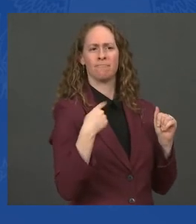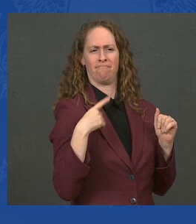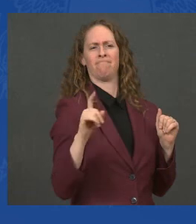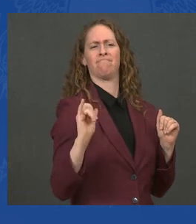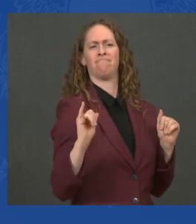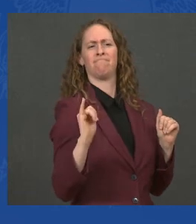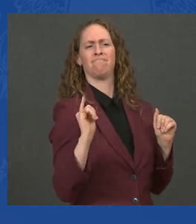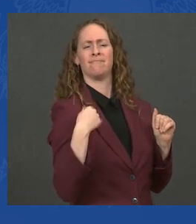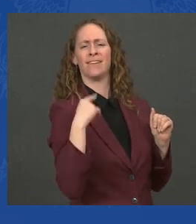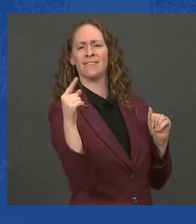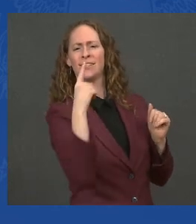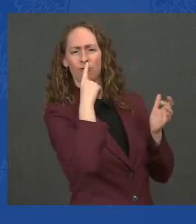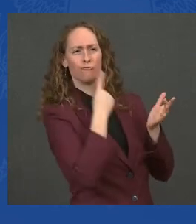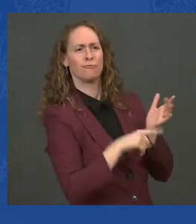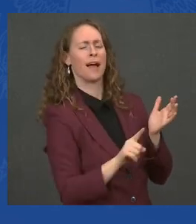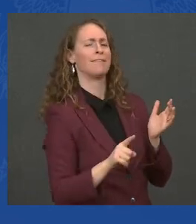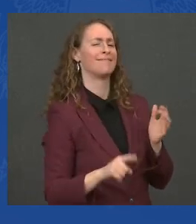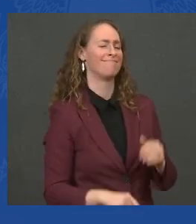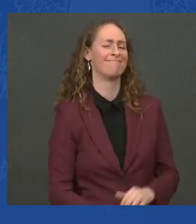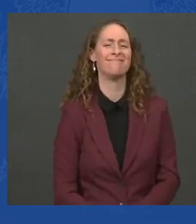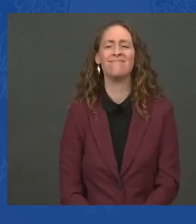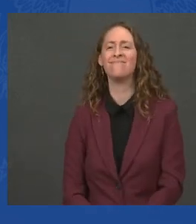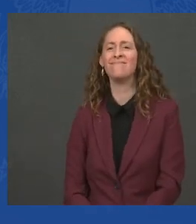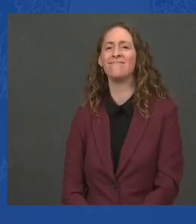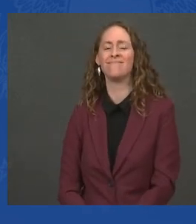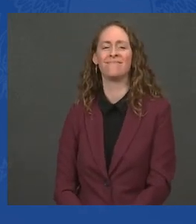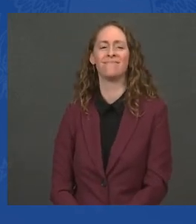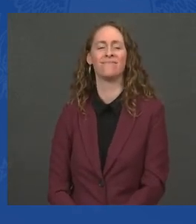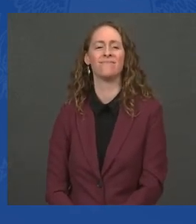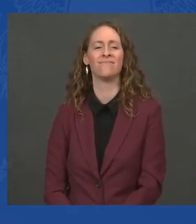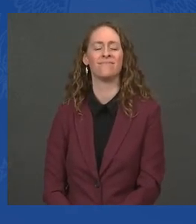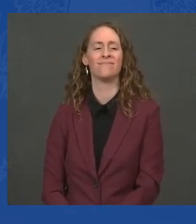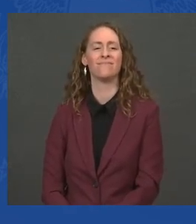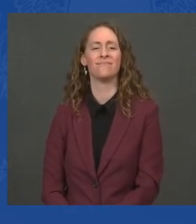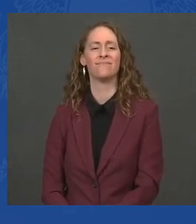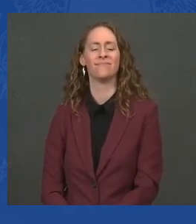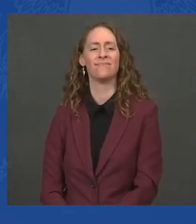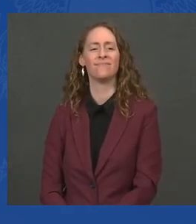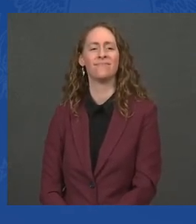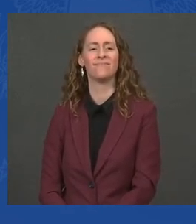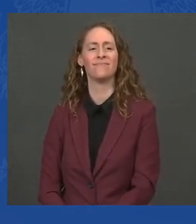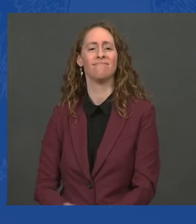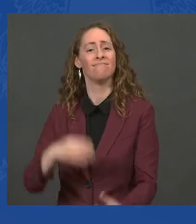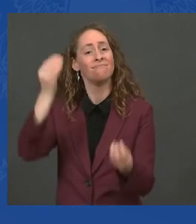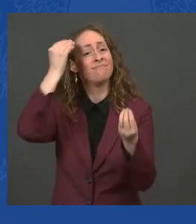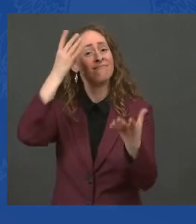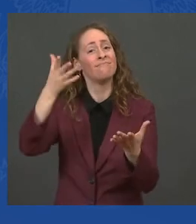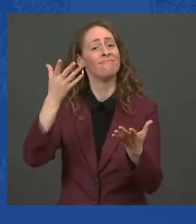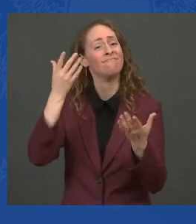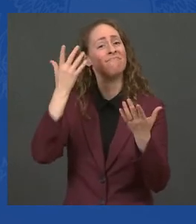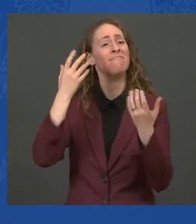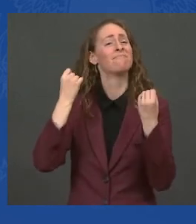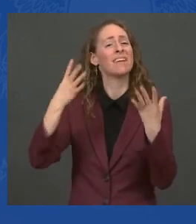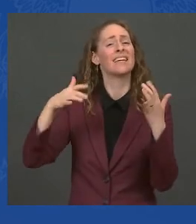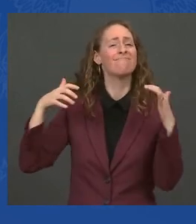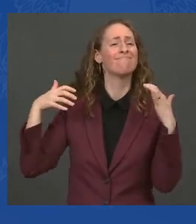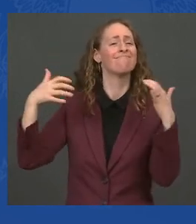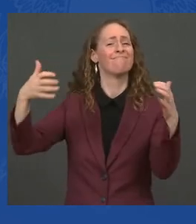that the vast majority of the shelves are filled, and the CEOs of not only the